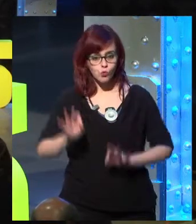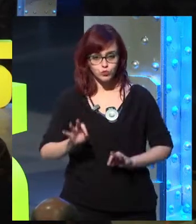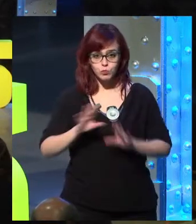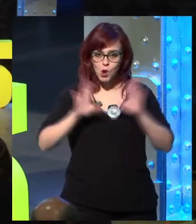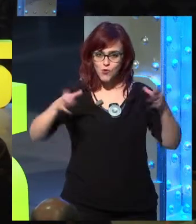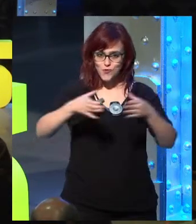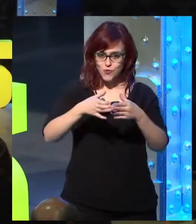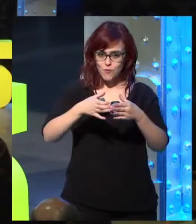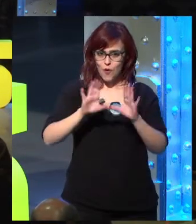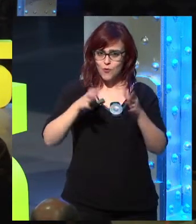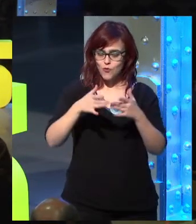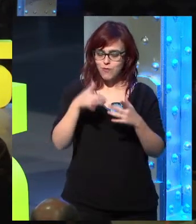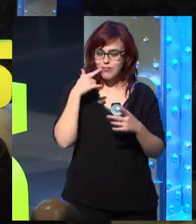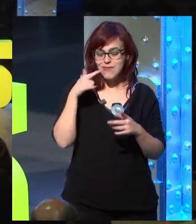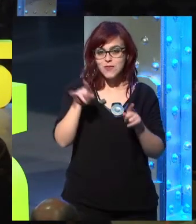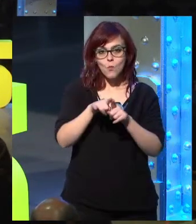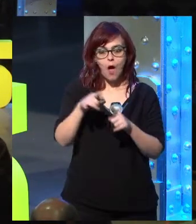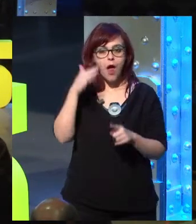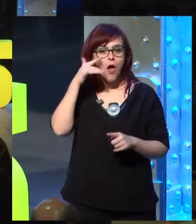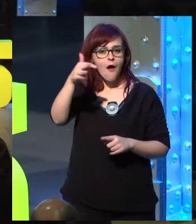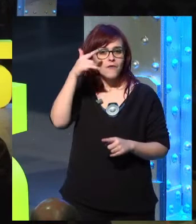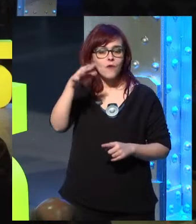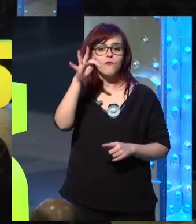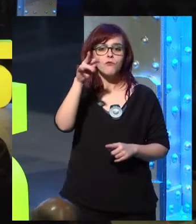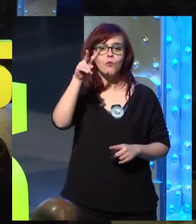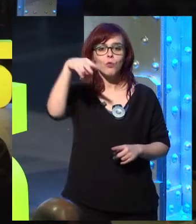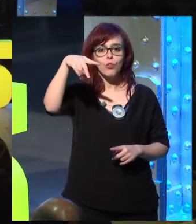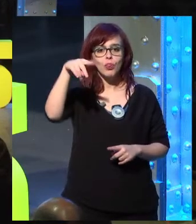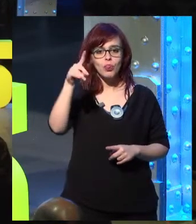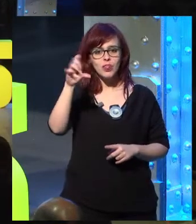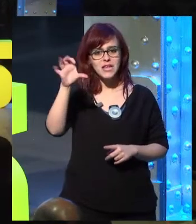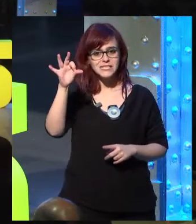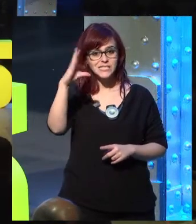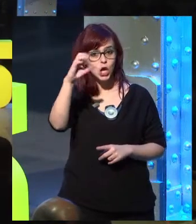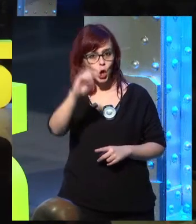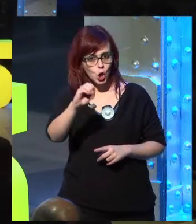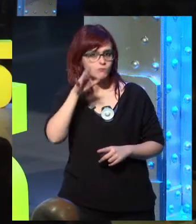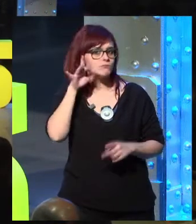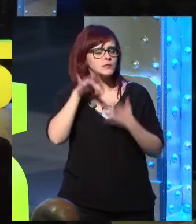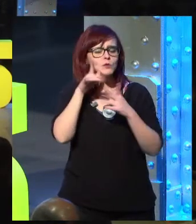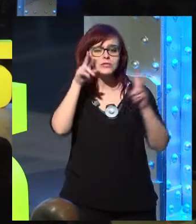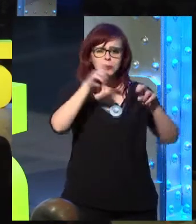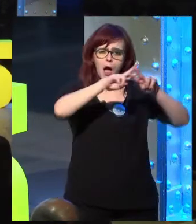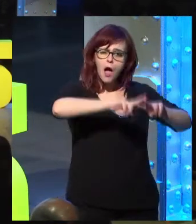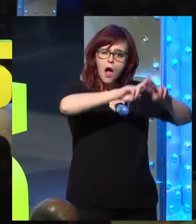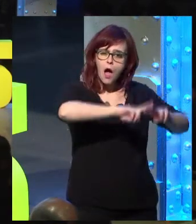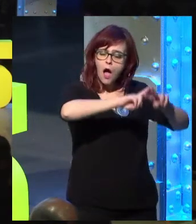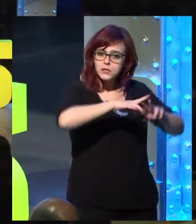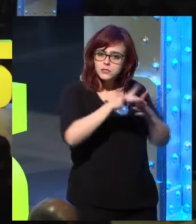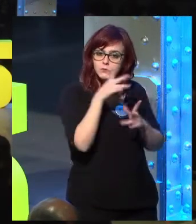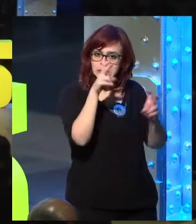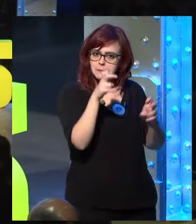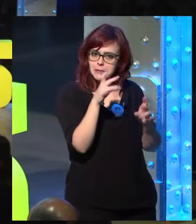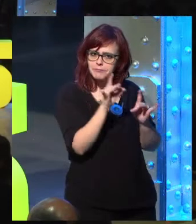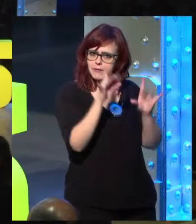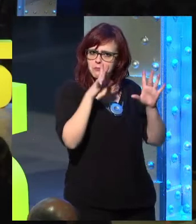when this small group of visionaries, Fundesco then, started working on these topics, we